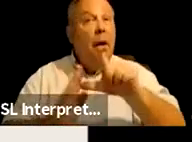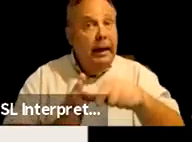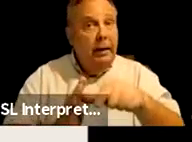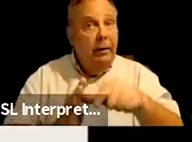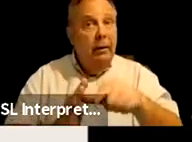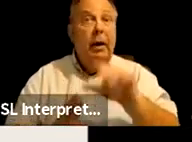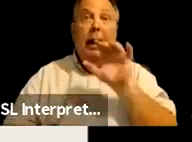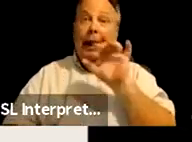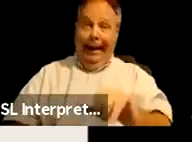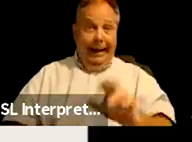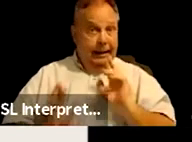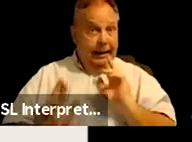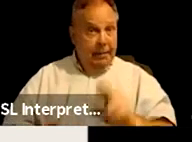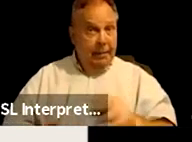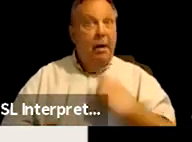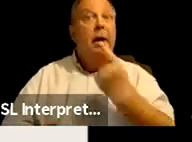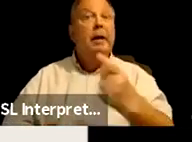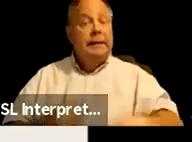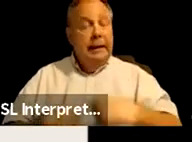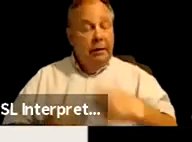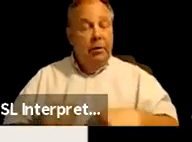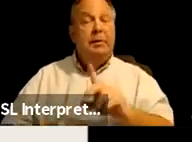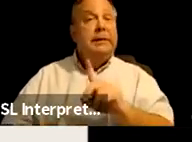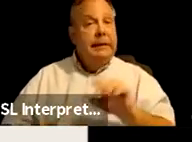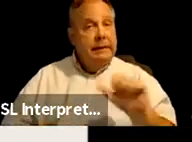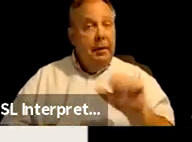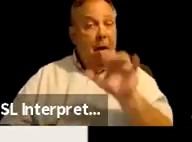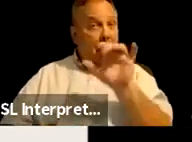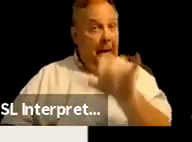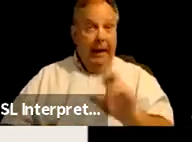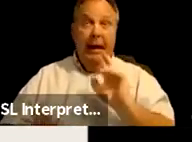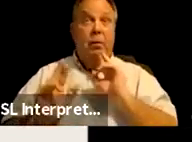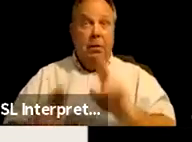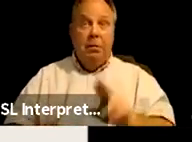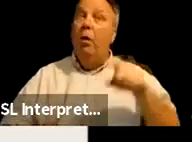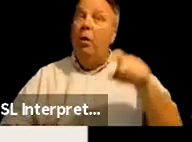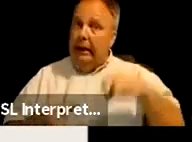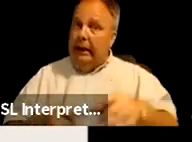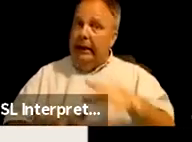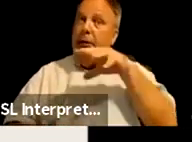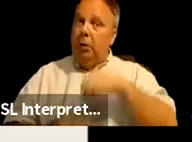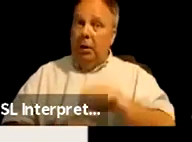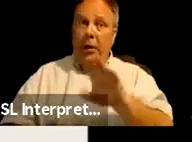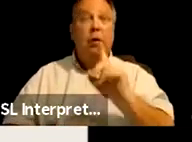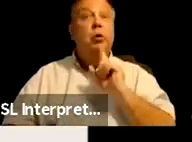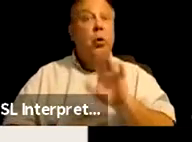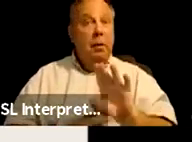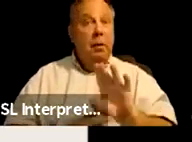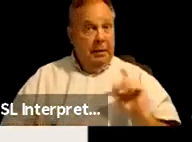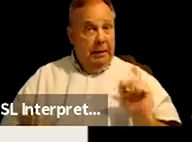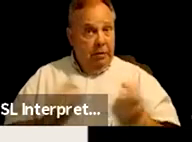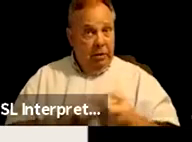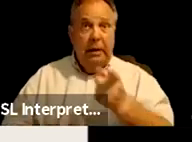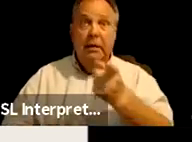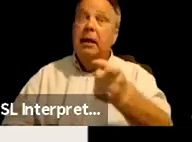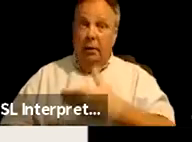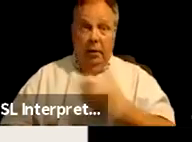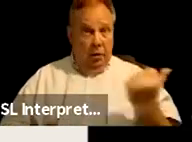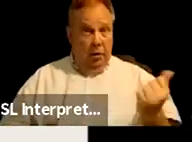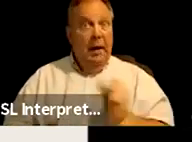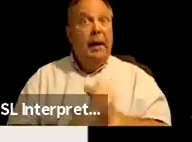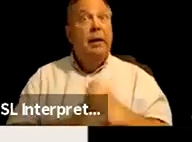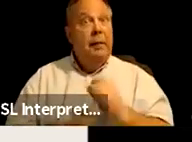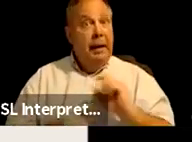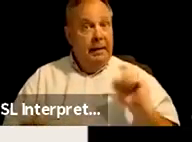in that response, and I'll say in terms of disability, that response needs to include your commitment to change. And then you better make